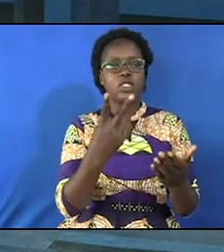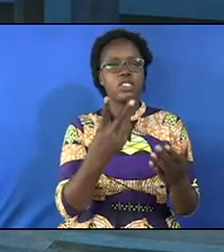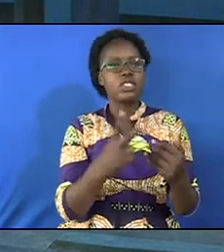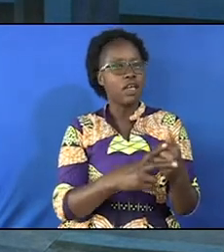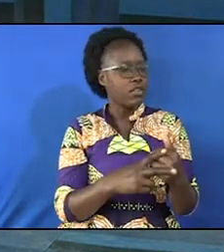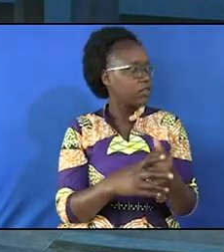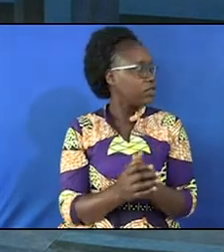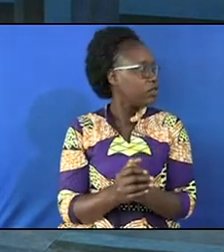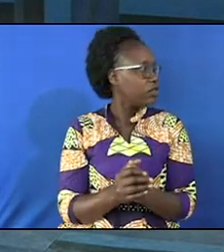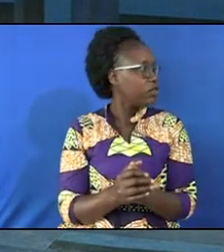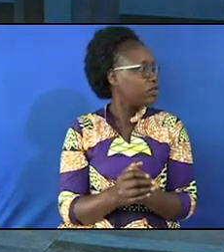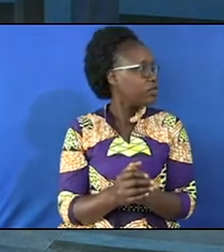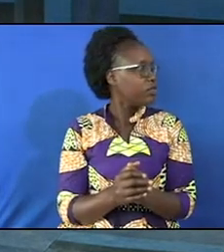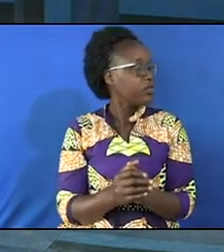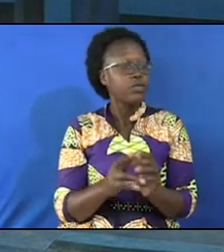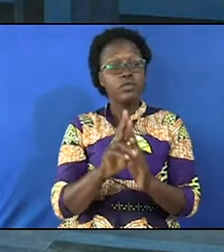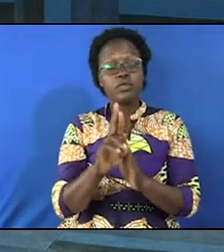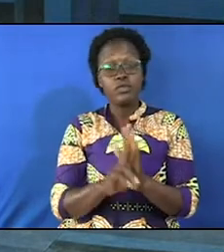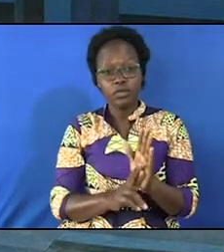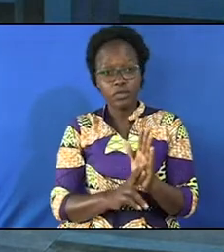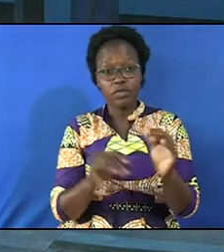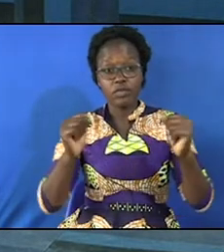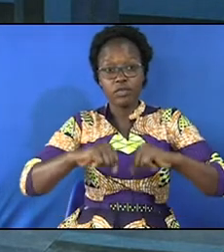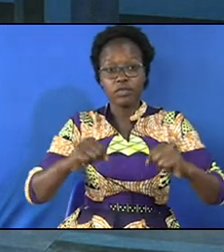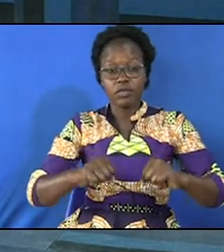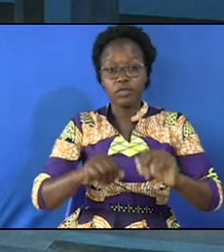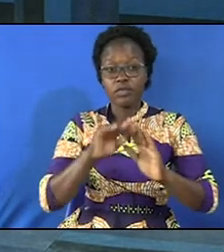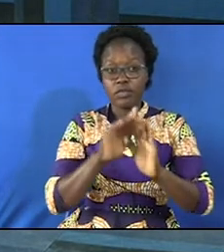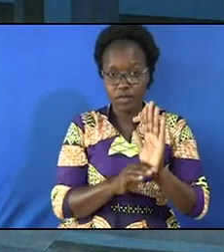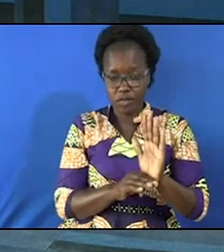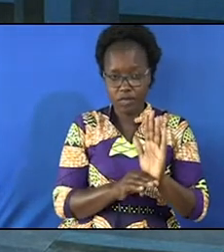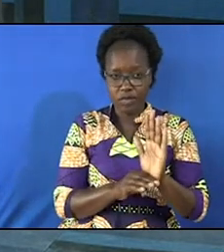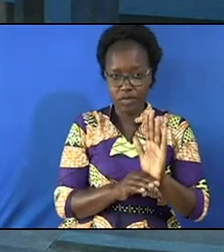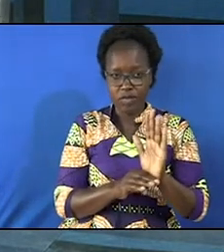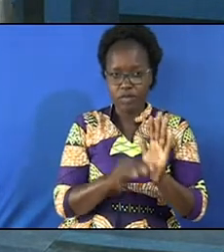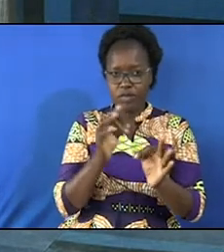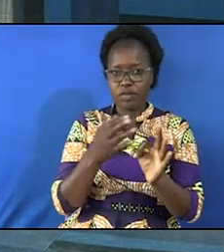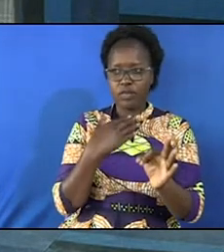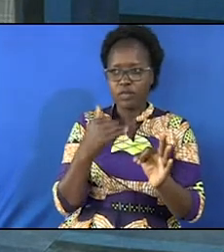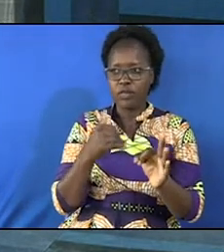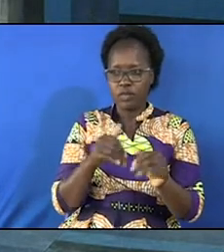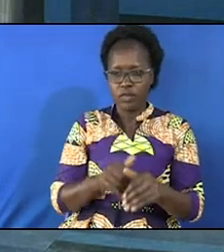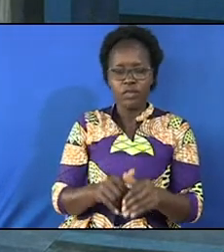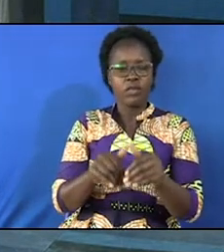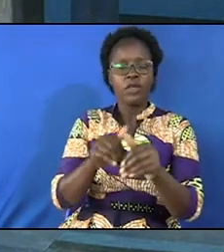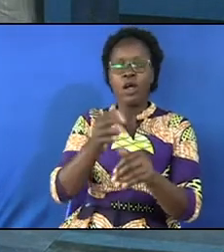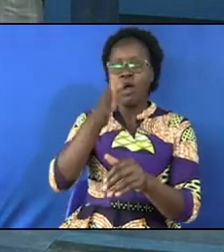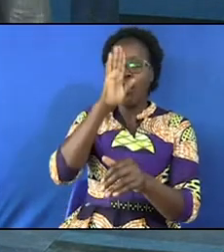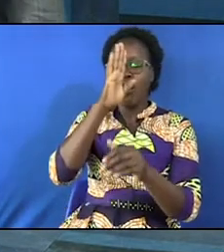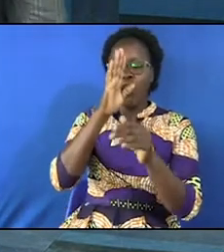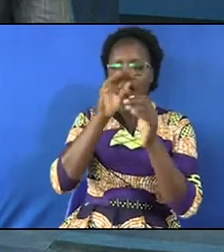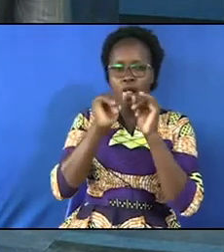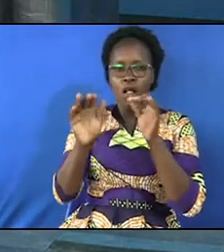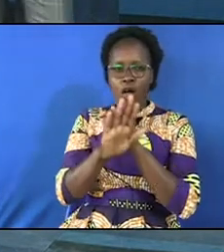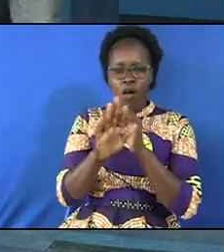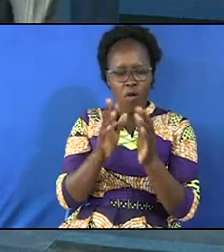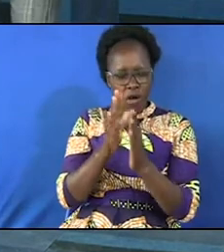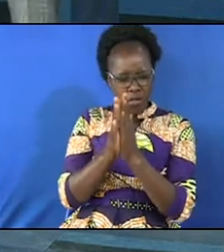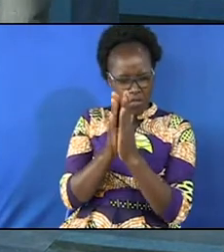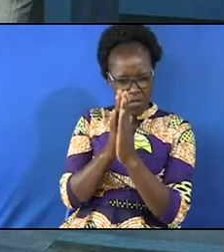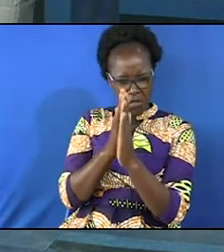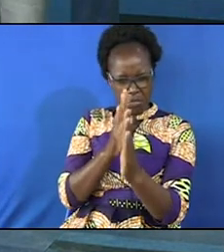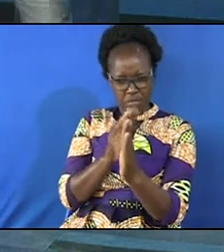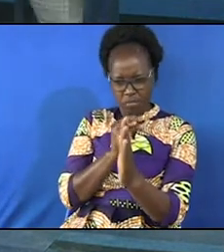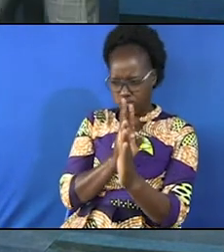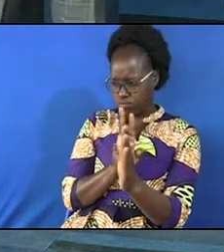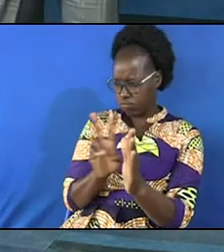king the rule of the covenant are stated if you want God to bless you then walk straight do not